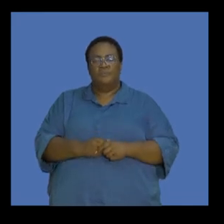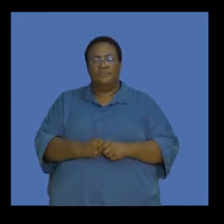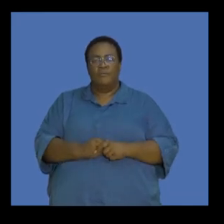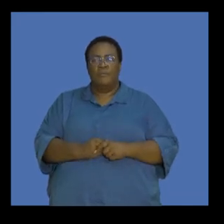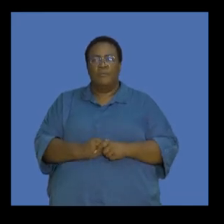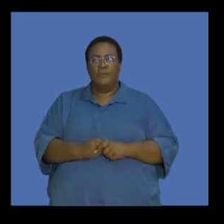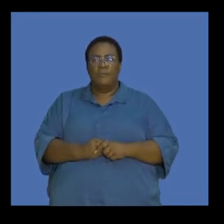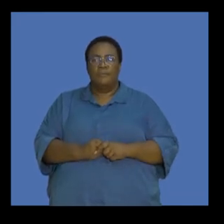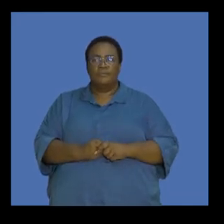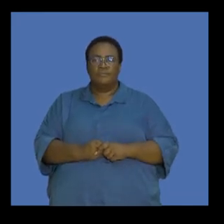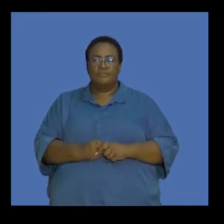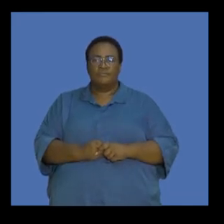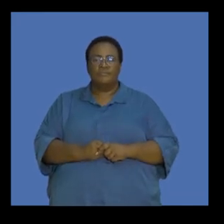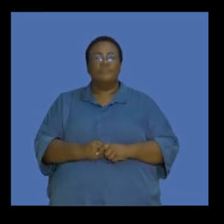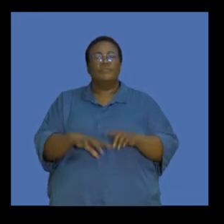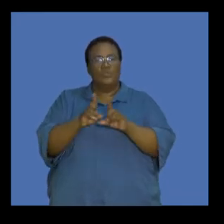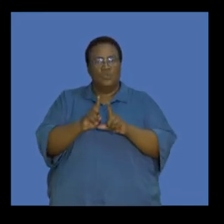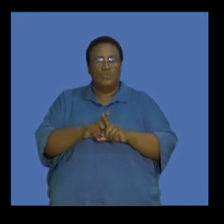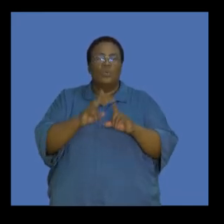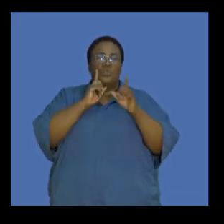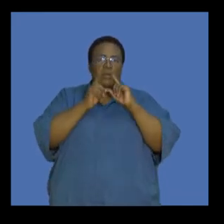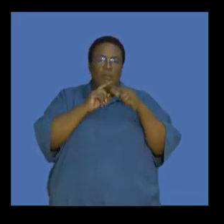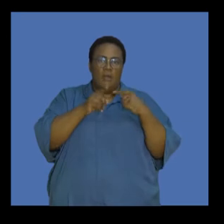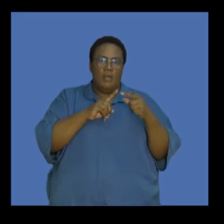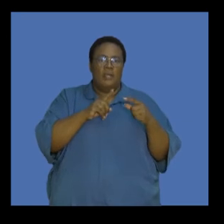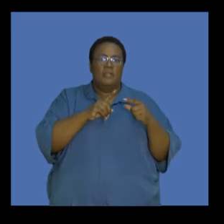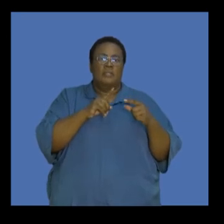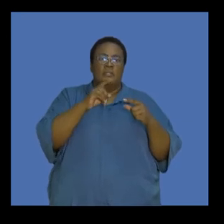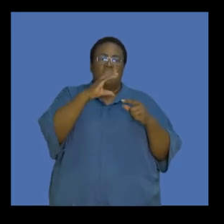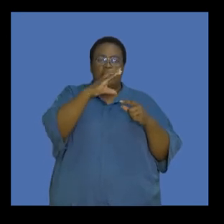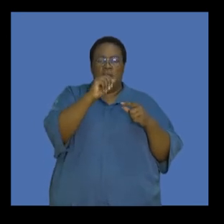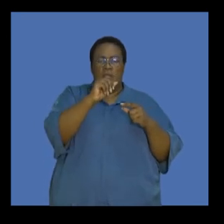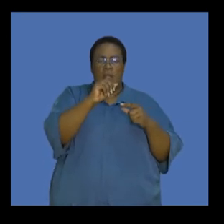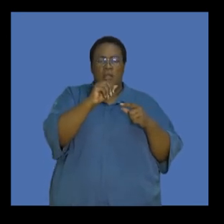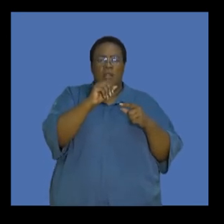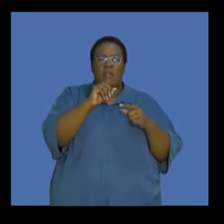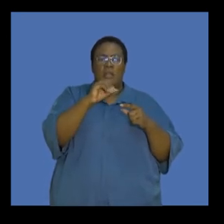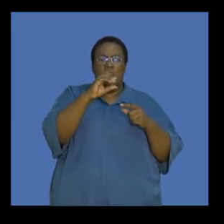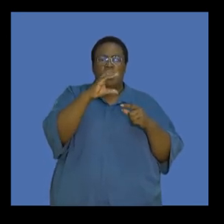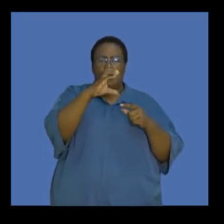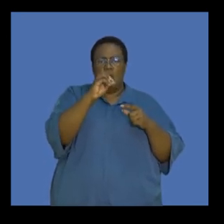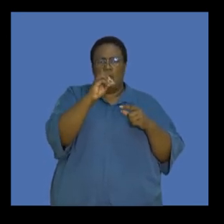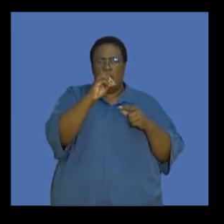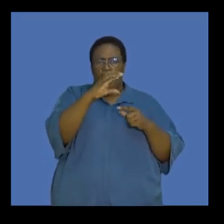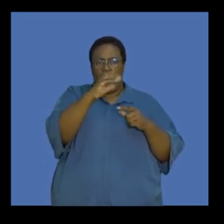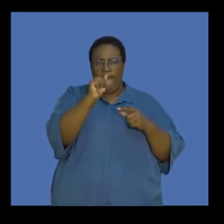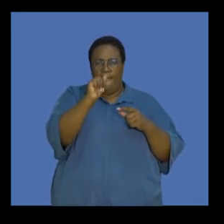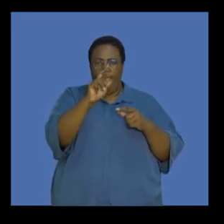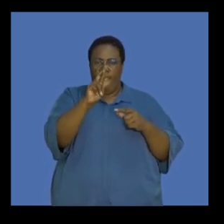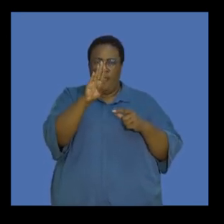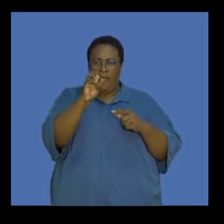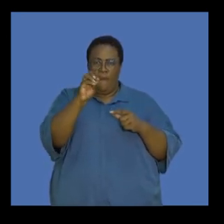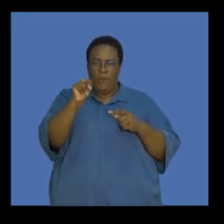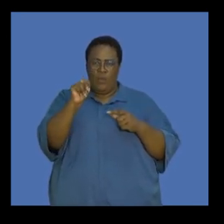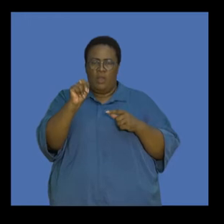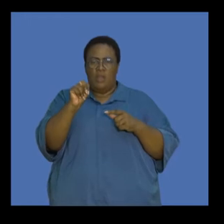enhanced effect. We're going to spend some time looking at carbon footprint and what this means to us as individuals. We